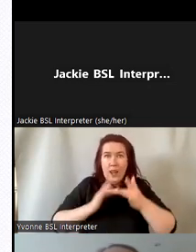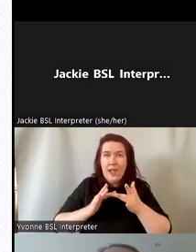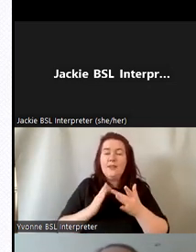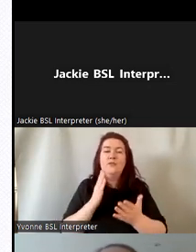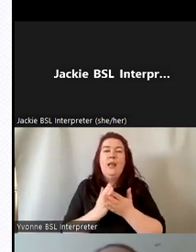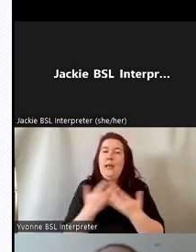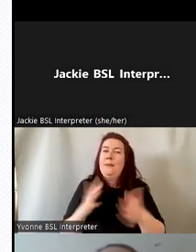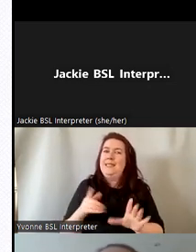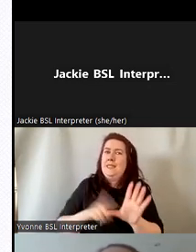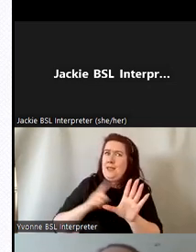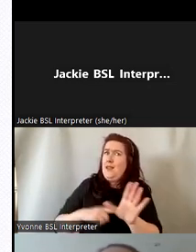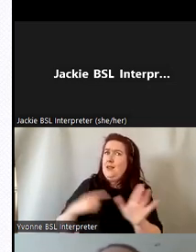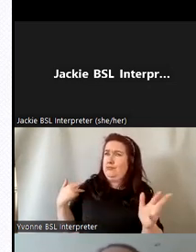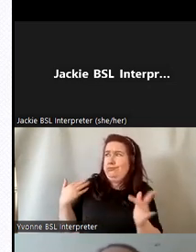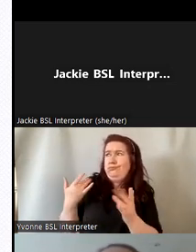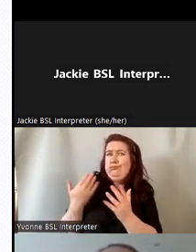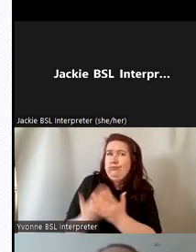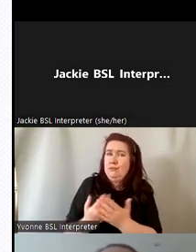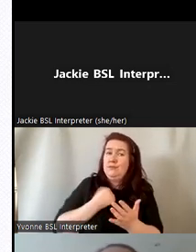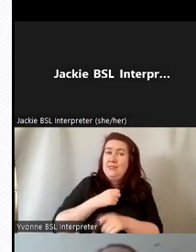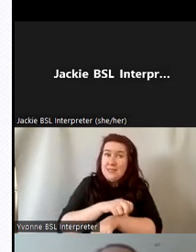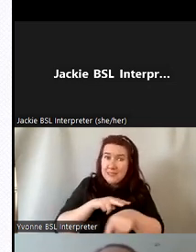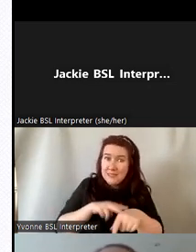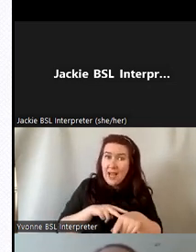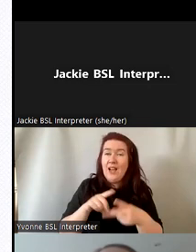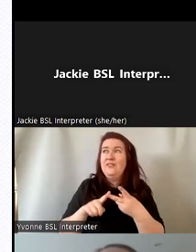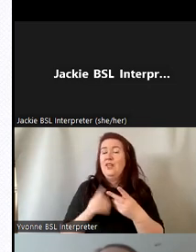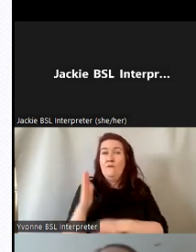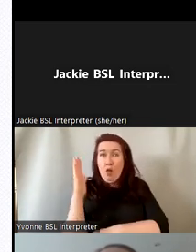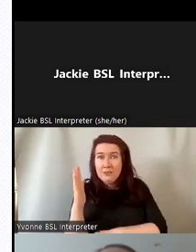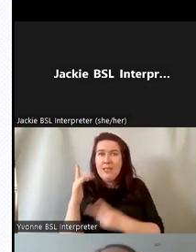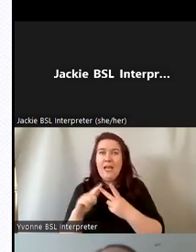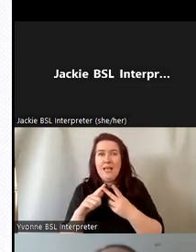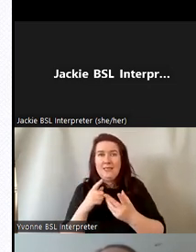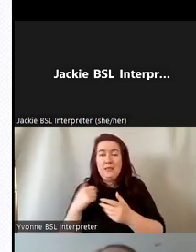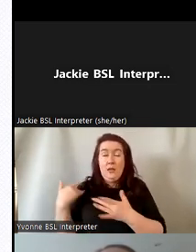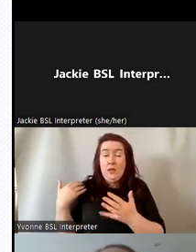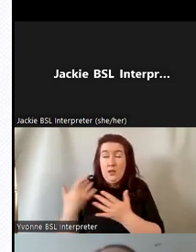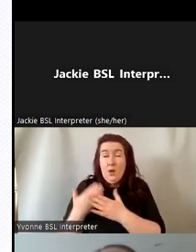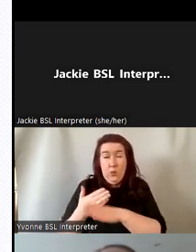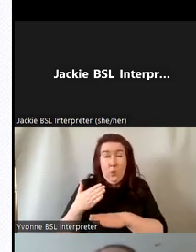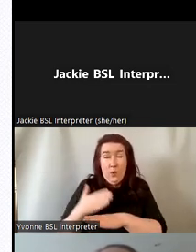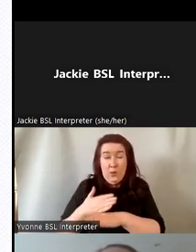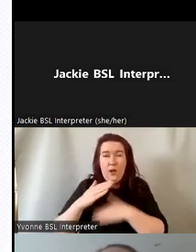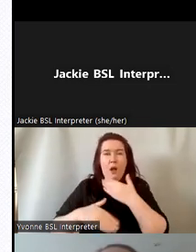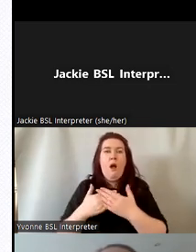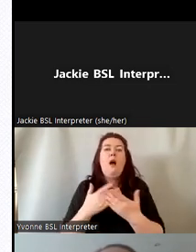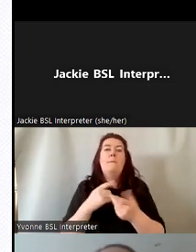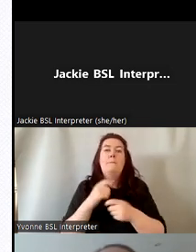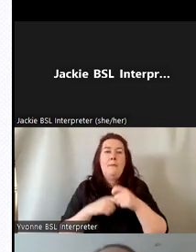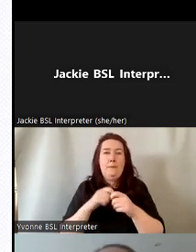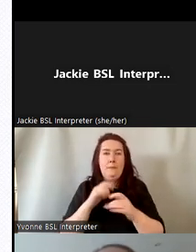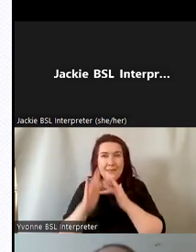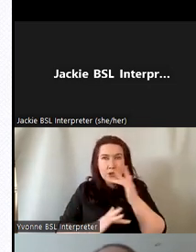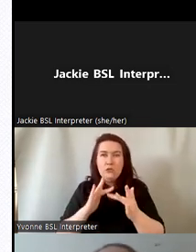from our staff and volunteers to digitize and publish the archive and which we were very very